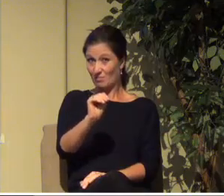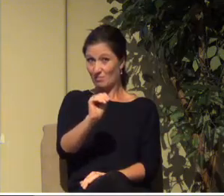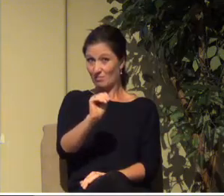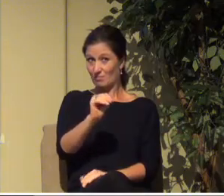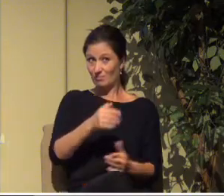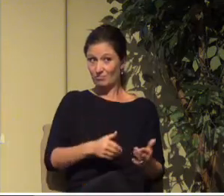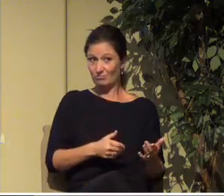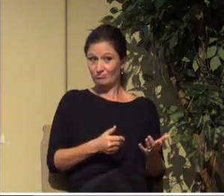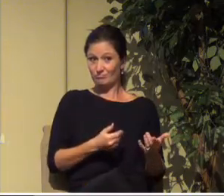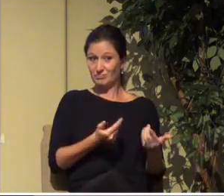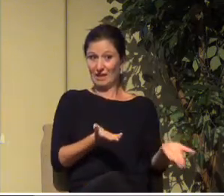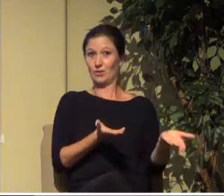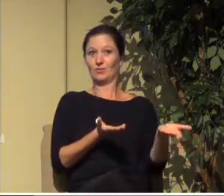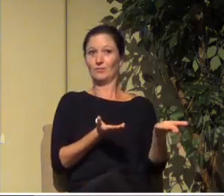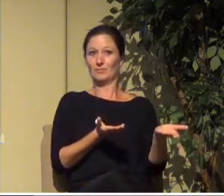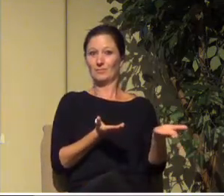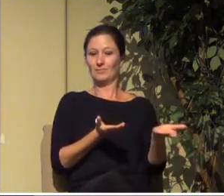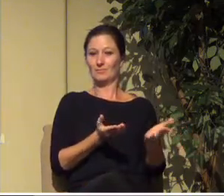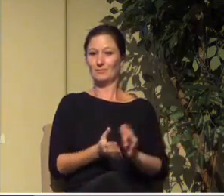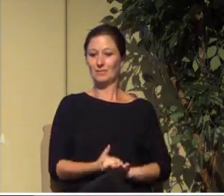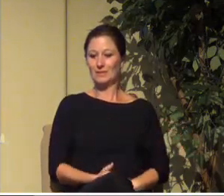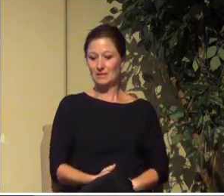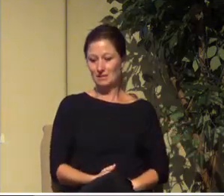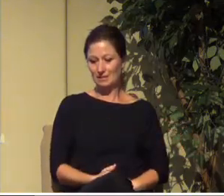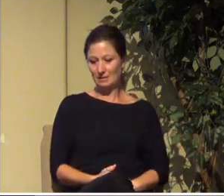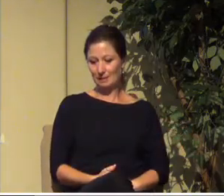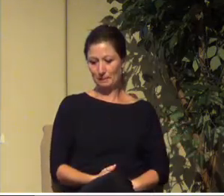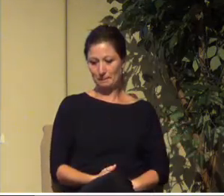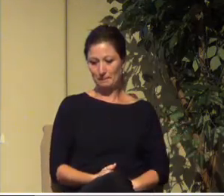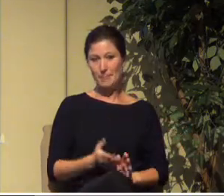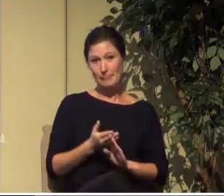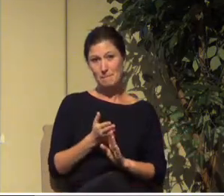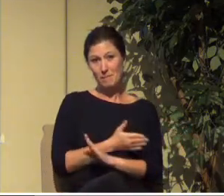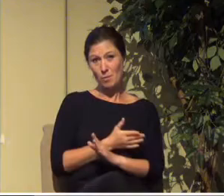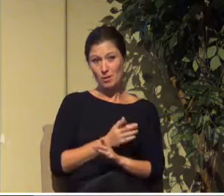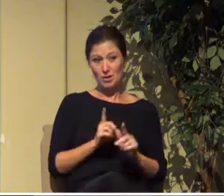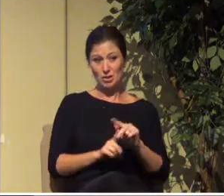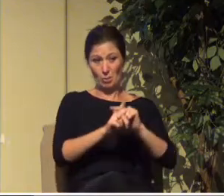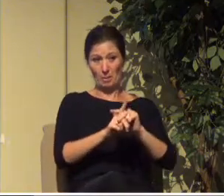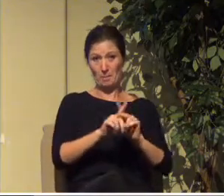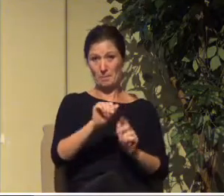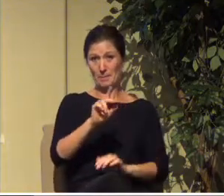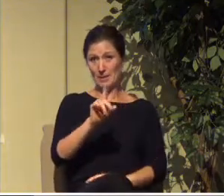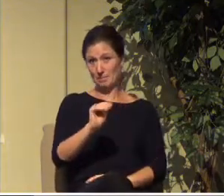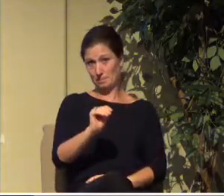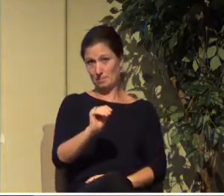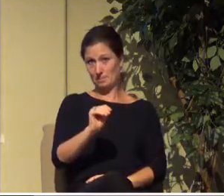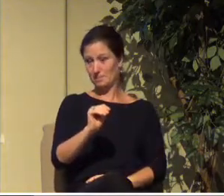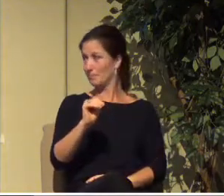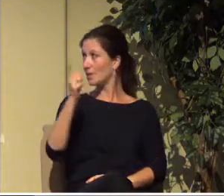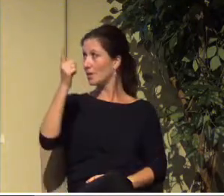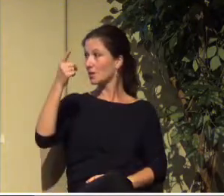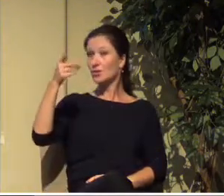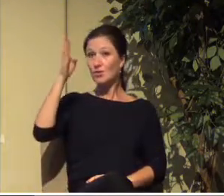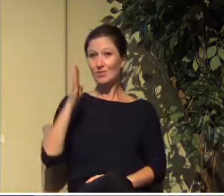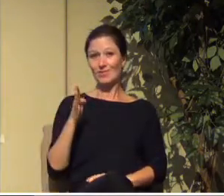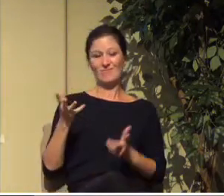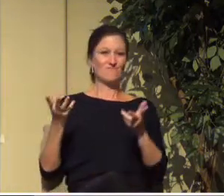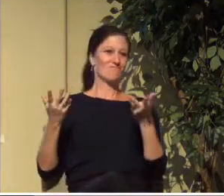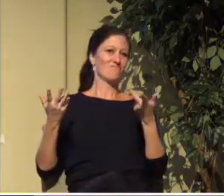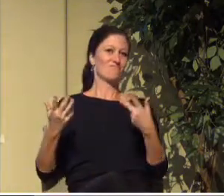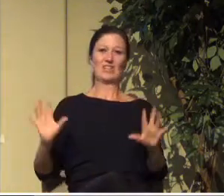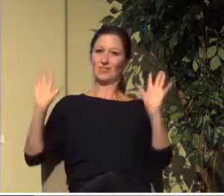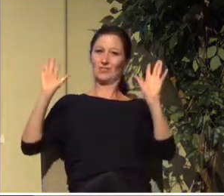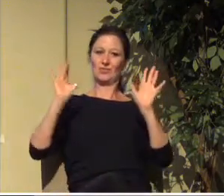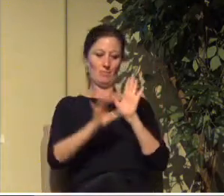existed. Yeah, I'm a dad. I'm allowed to do dad jokes. All right. So yeah, God chose us